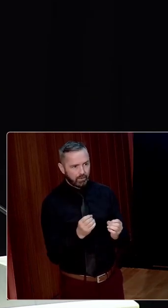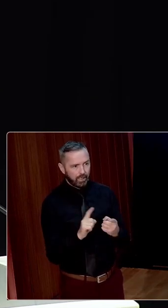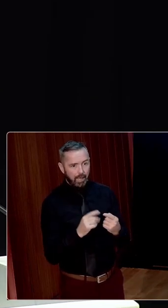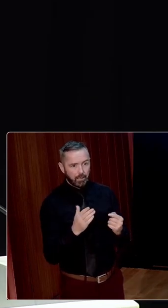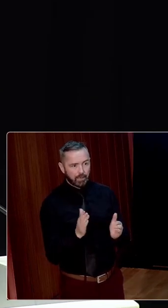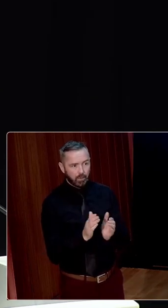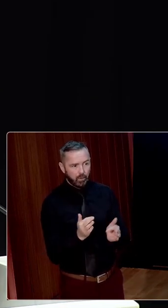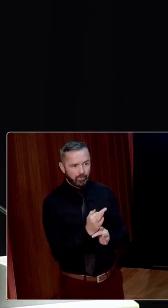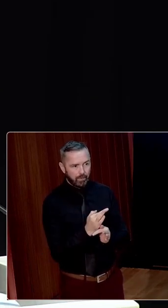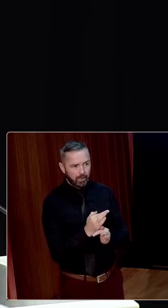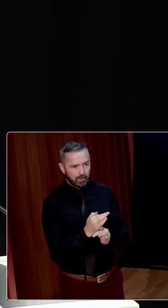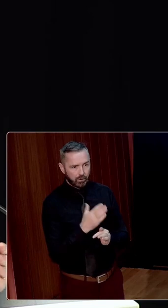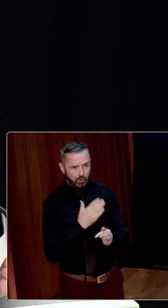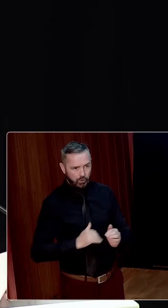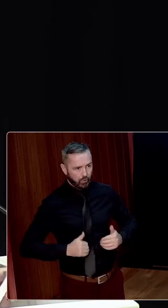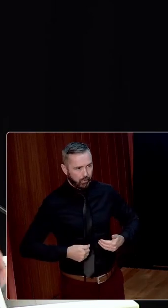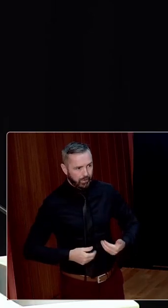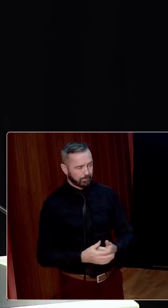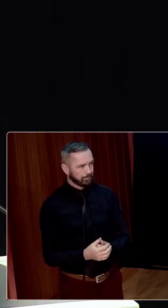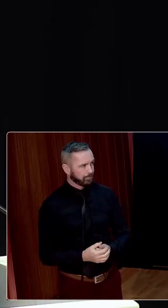and my small family only hunger.